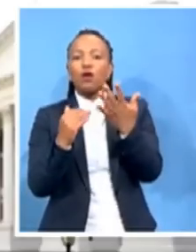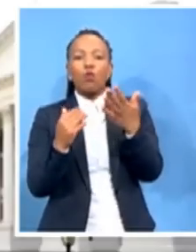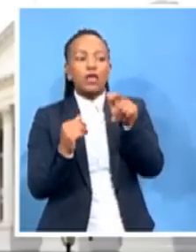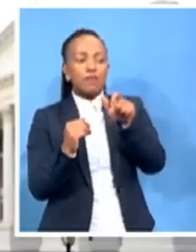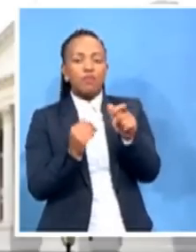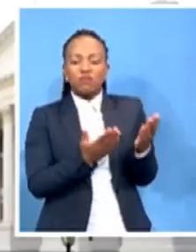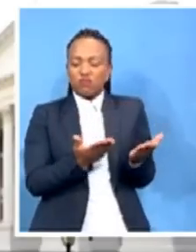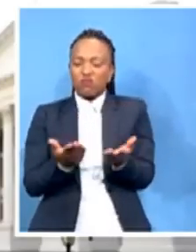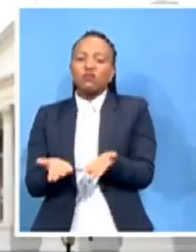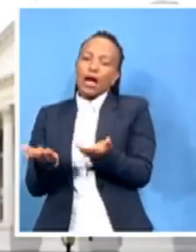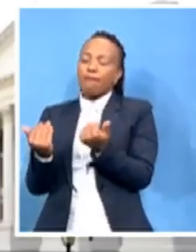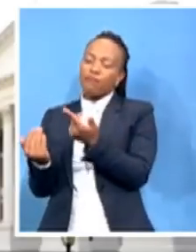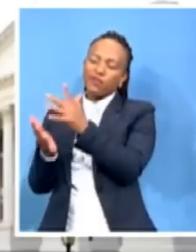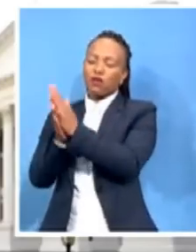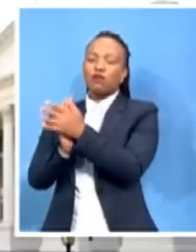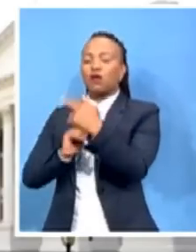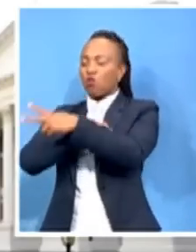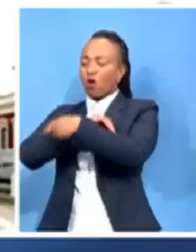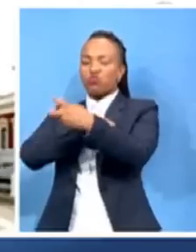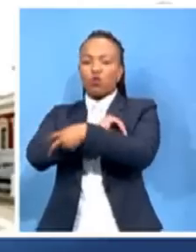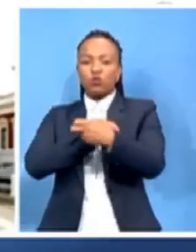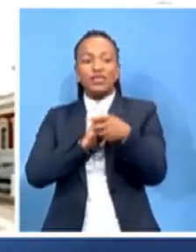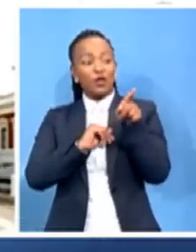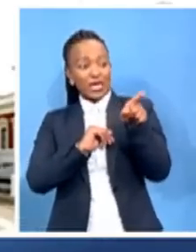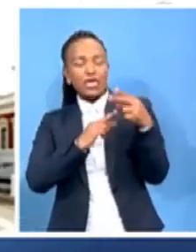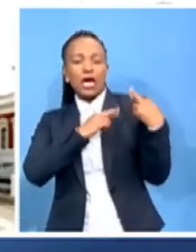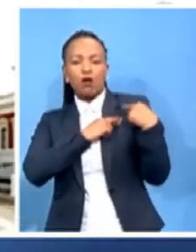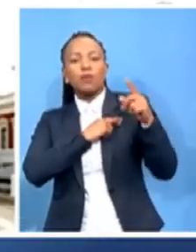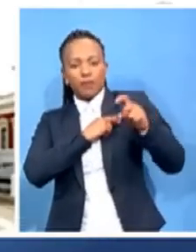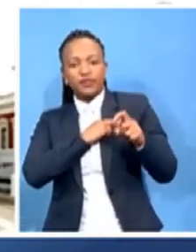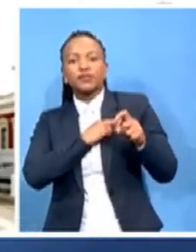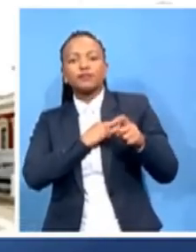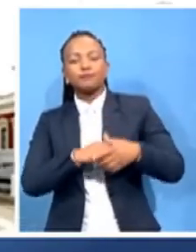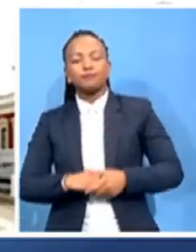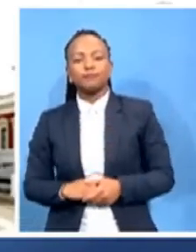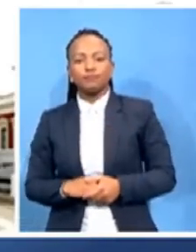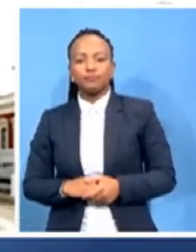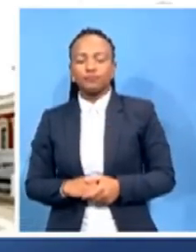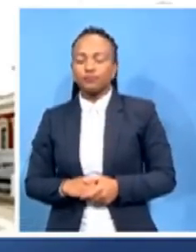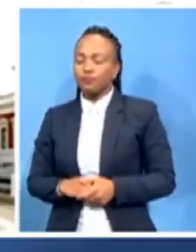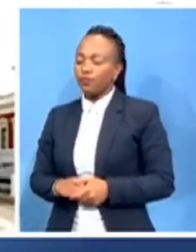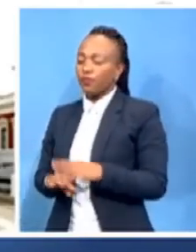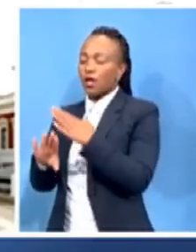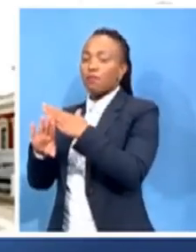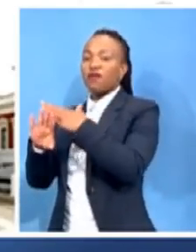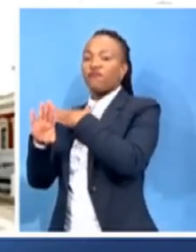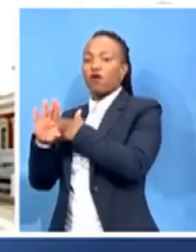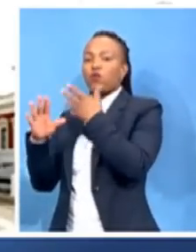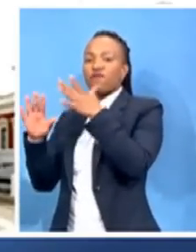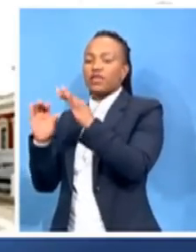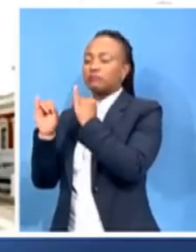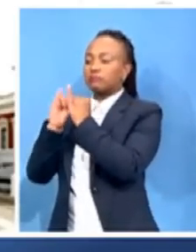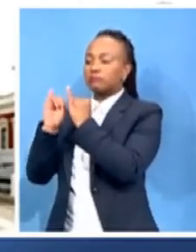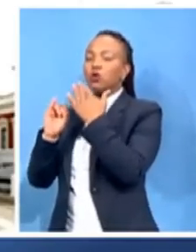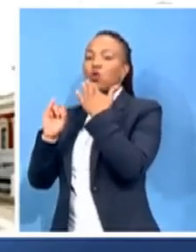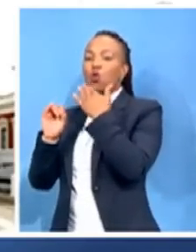he must be held accountable for that. So we were speaking to an analyst earlier, Professor Adam Habib, and he was saying South